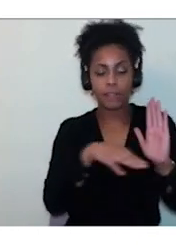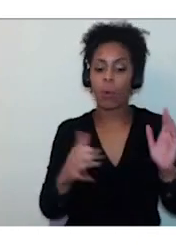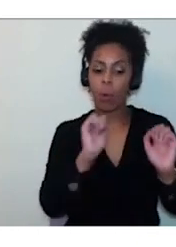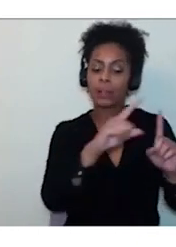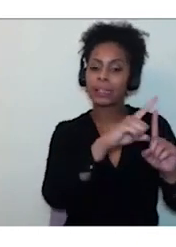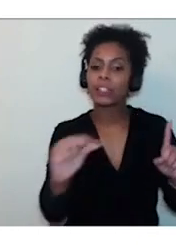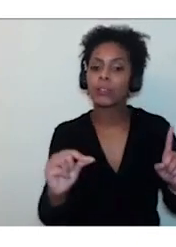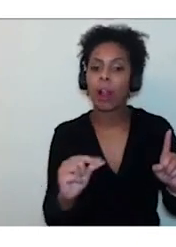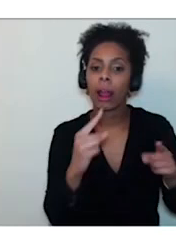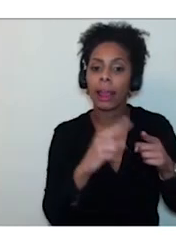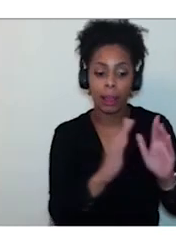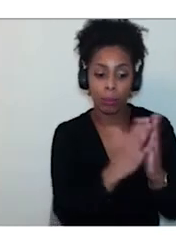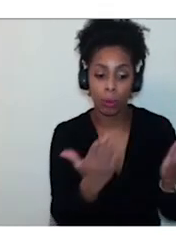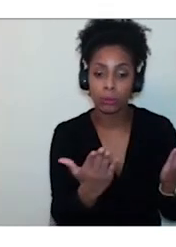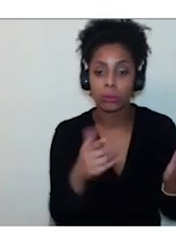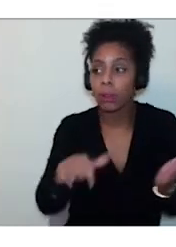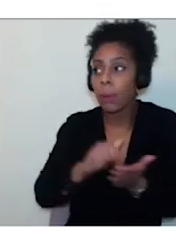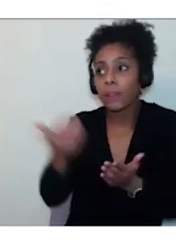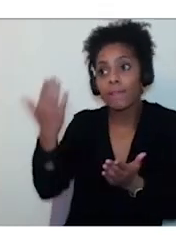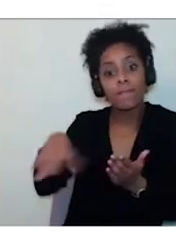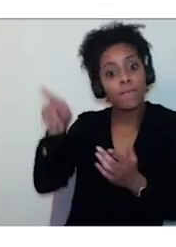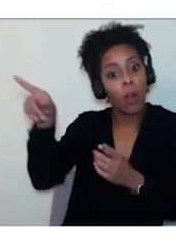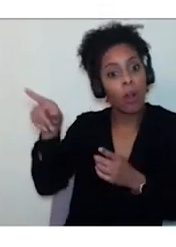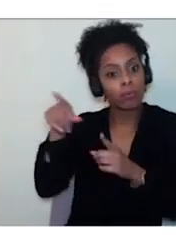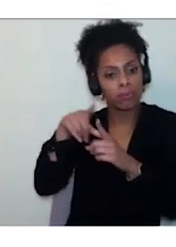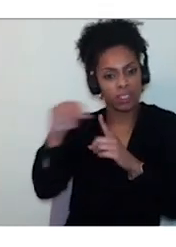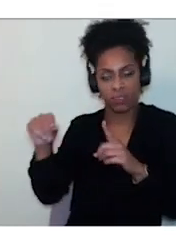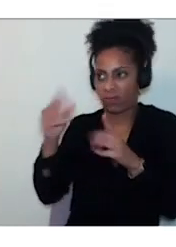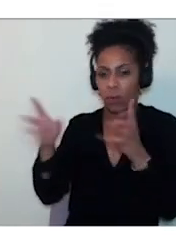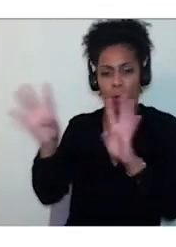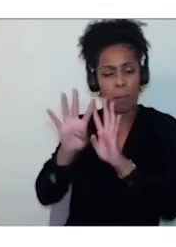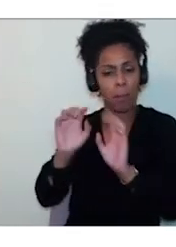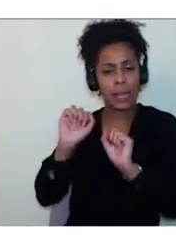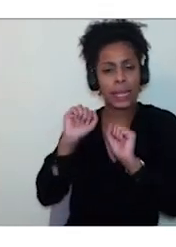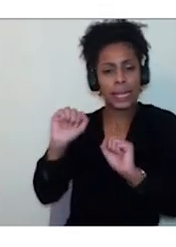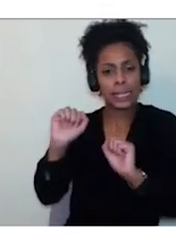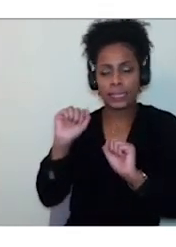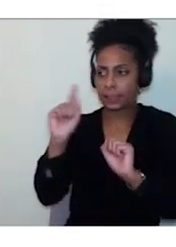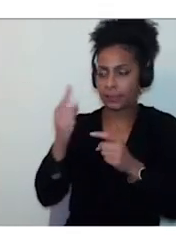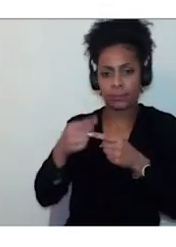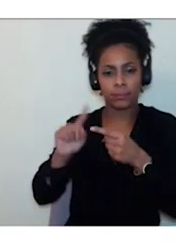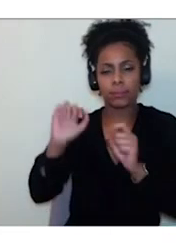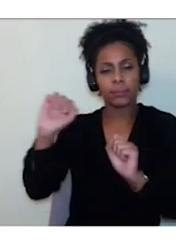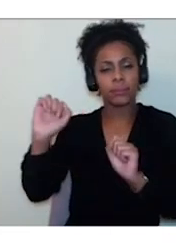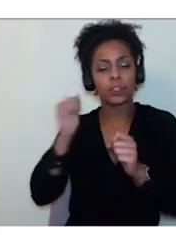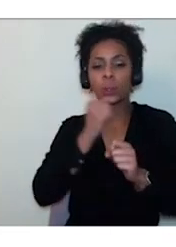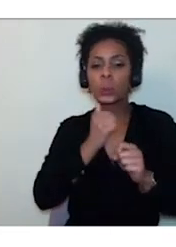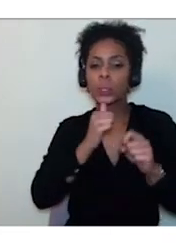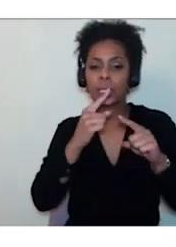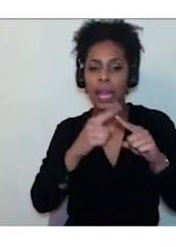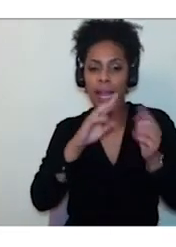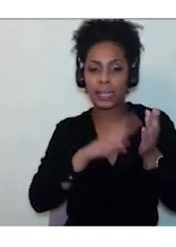Publishing Forum, and is the most widely supported vendor-independent, XML-based, as opposed to PDF,